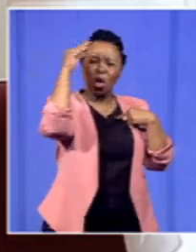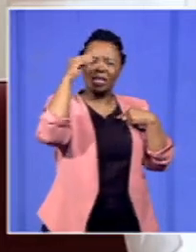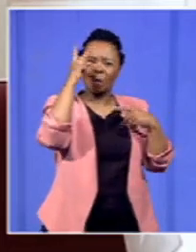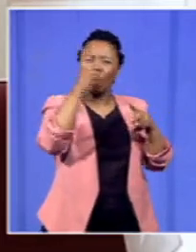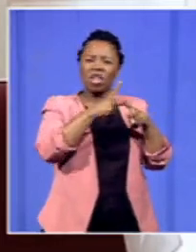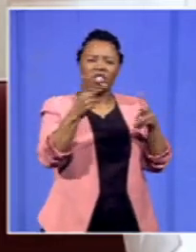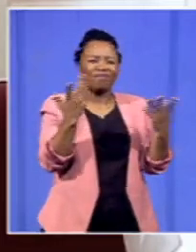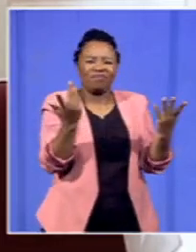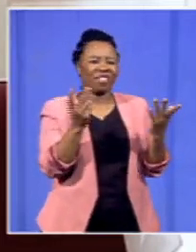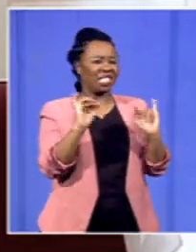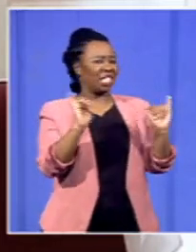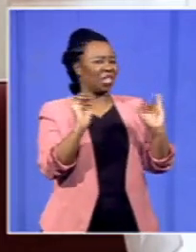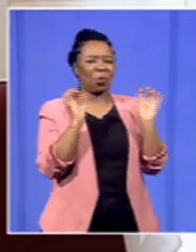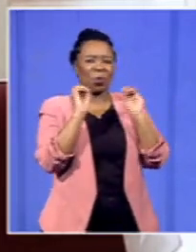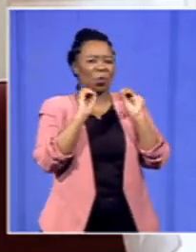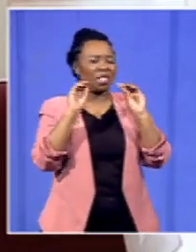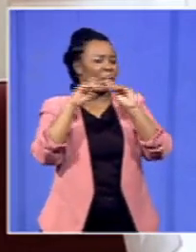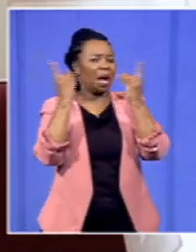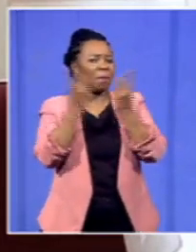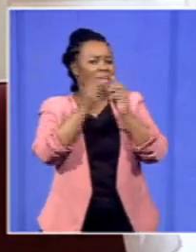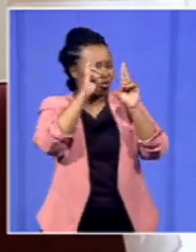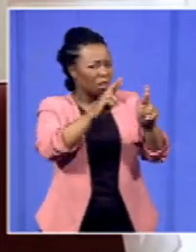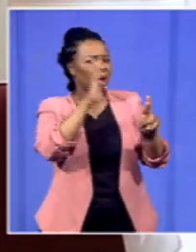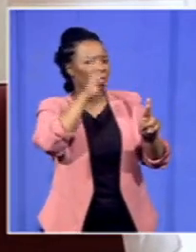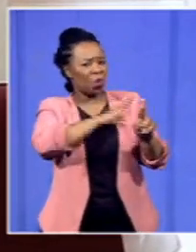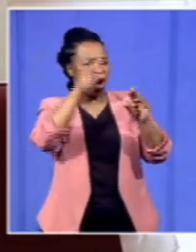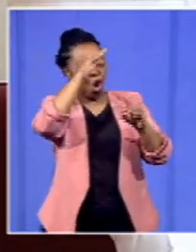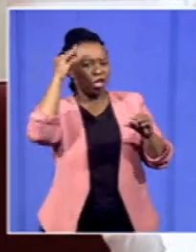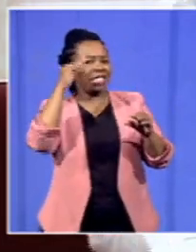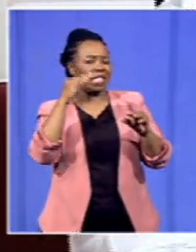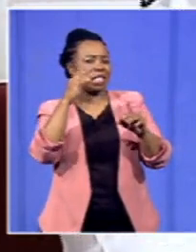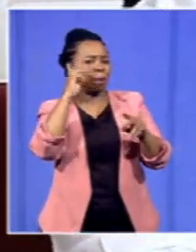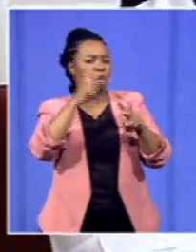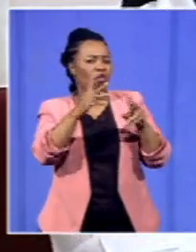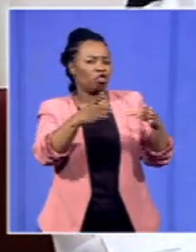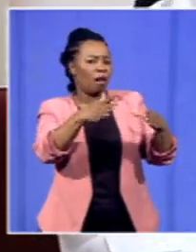not taken serious by the Department of Health thank you